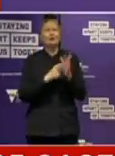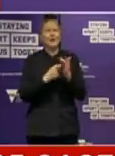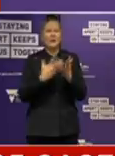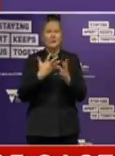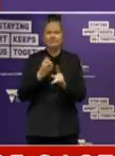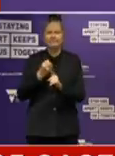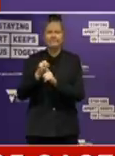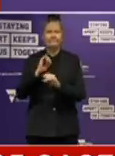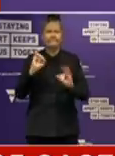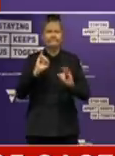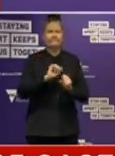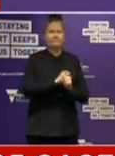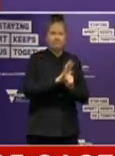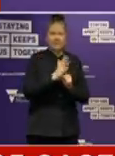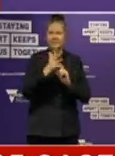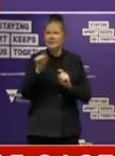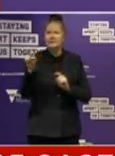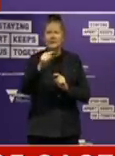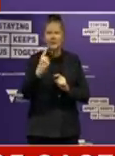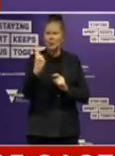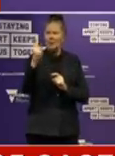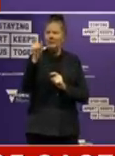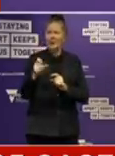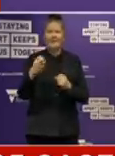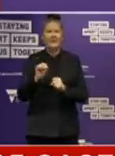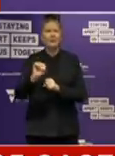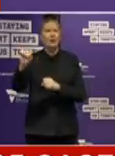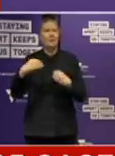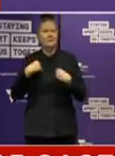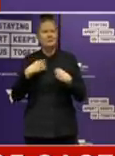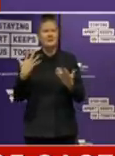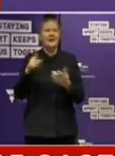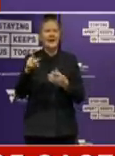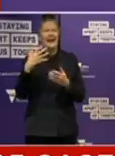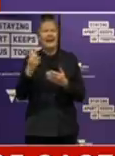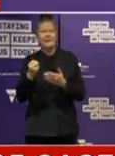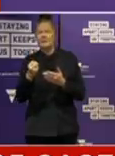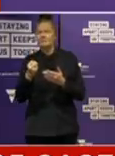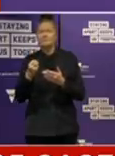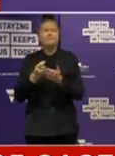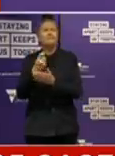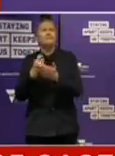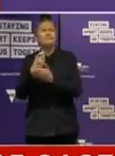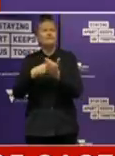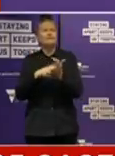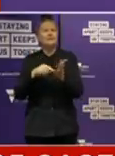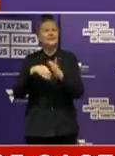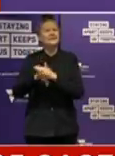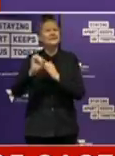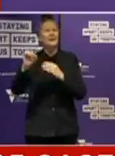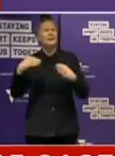to those sole traders who are tenants or licensees in a commercial premises or location